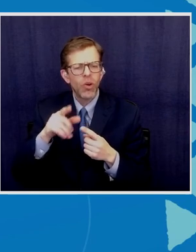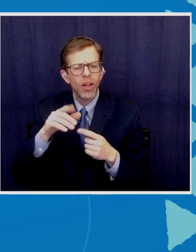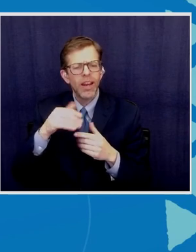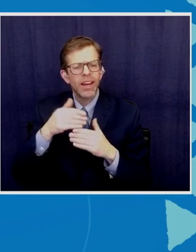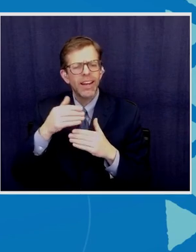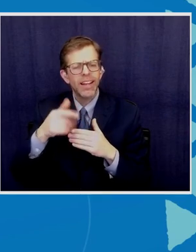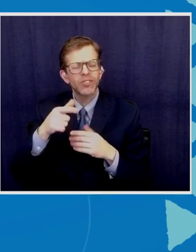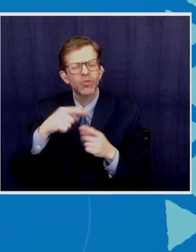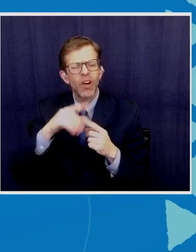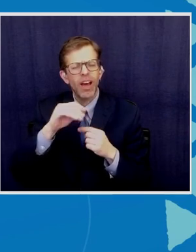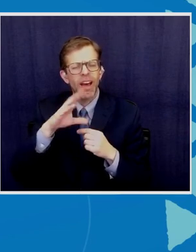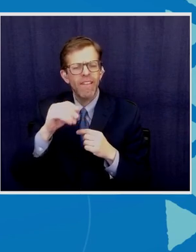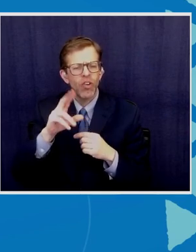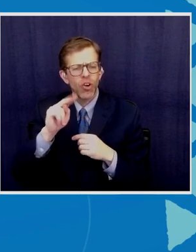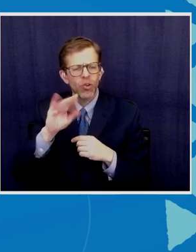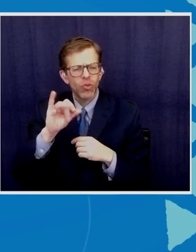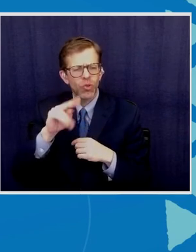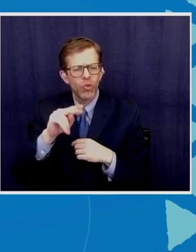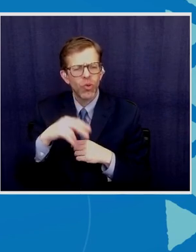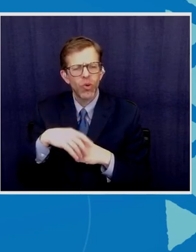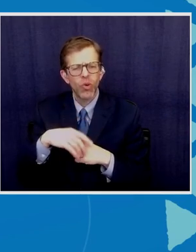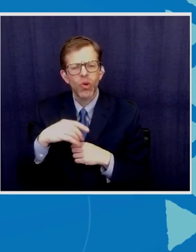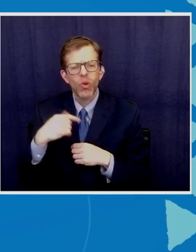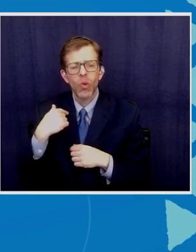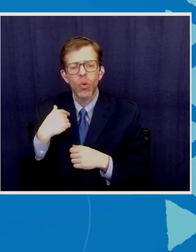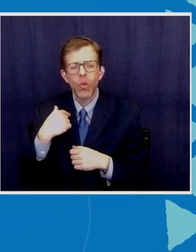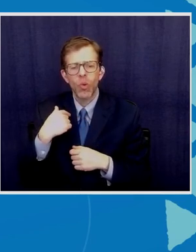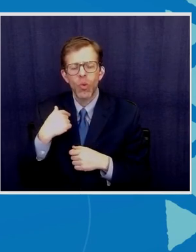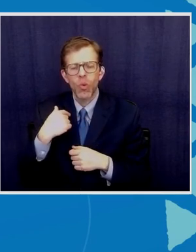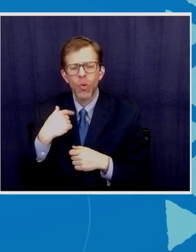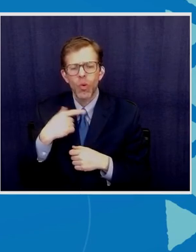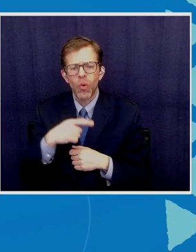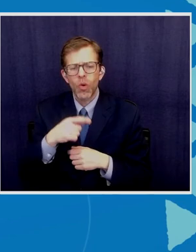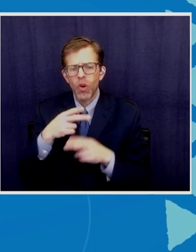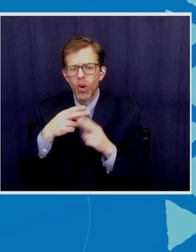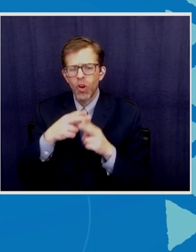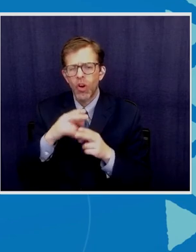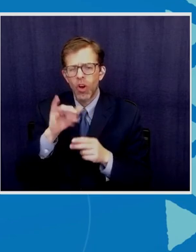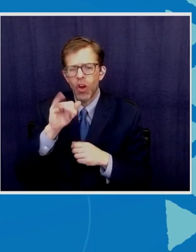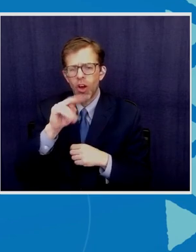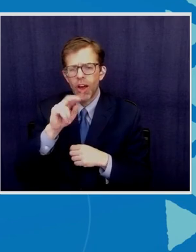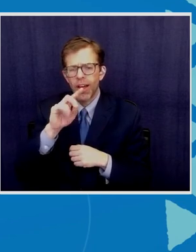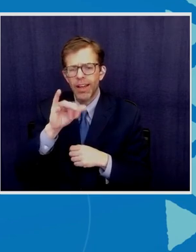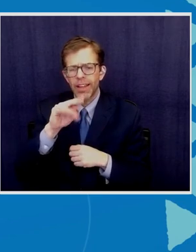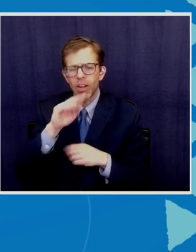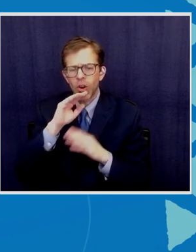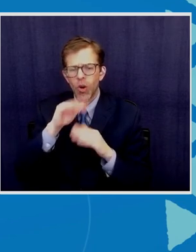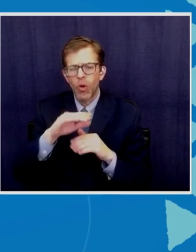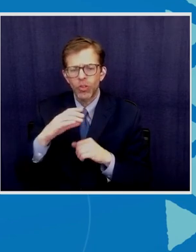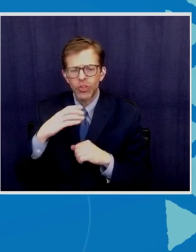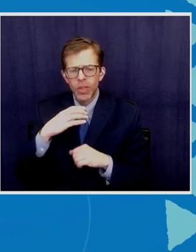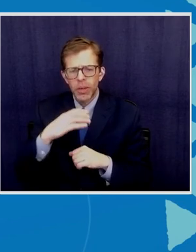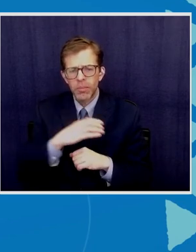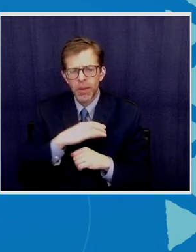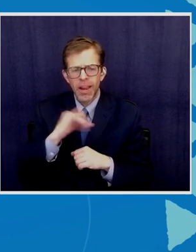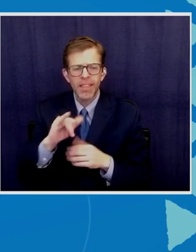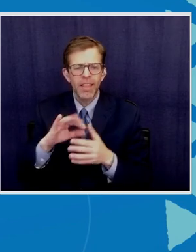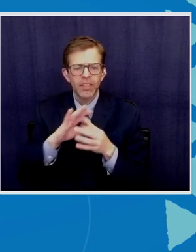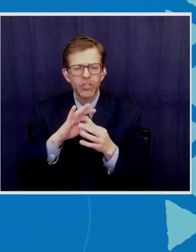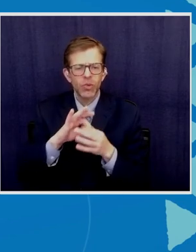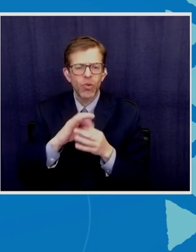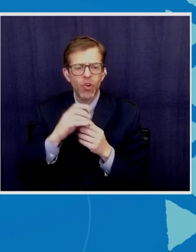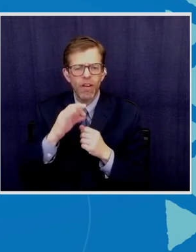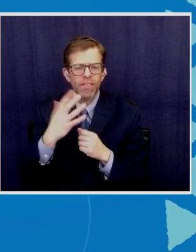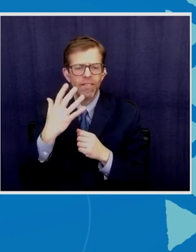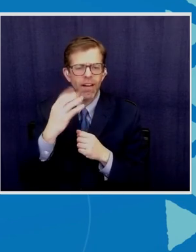so they formed what they call the Indian Ocean Commission which is a coalition of five or six